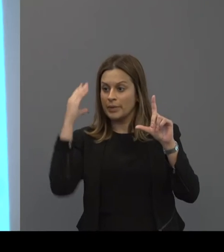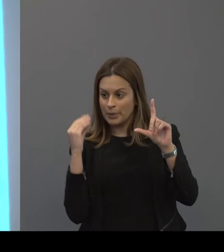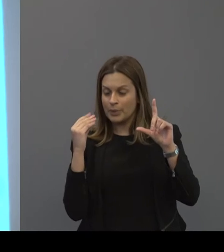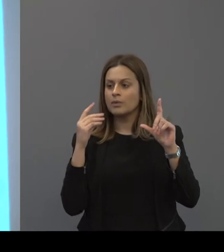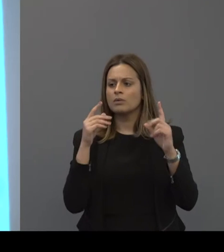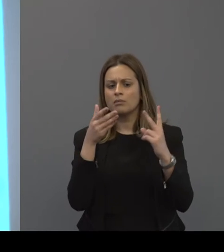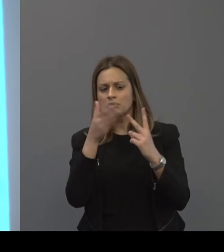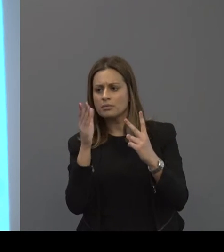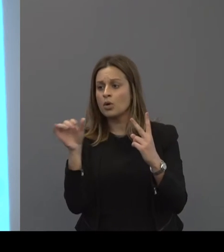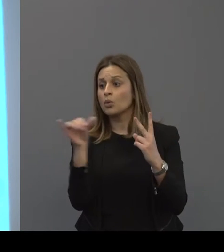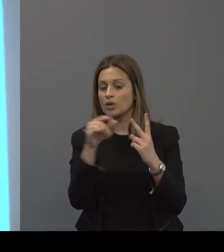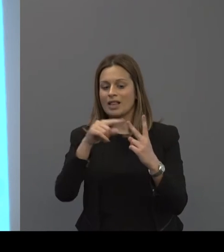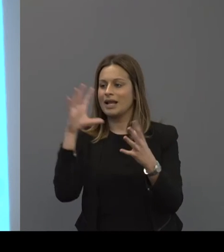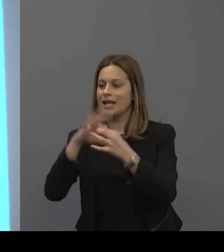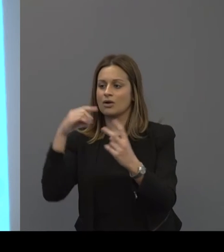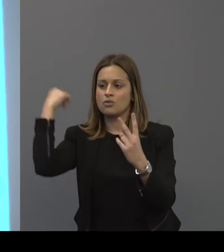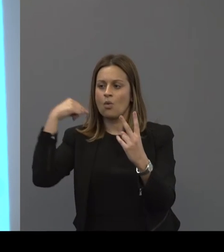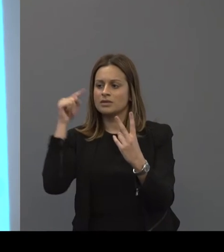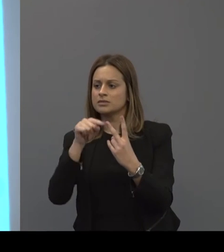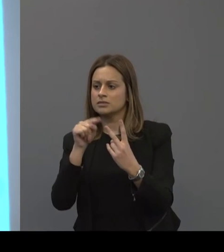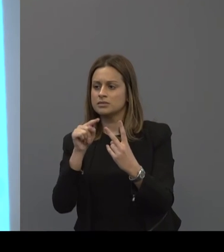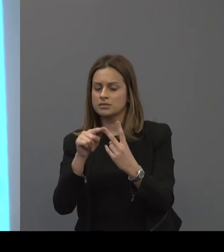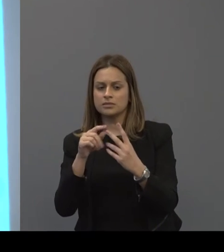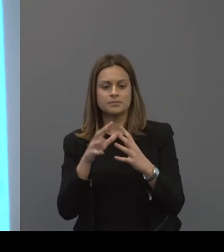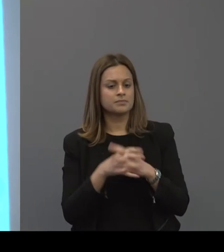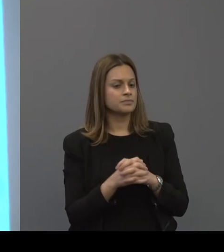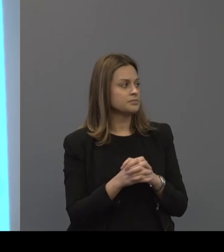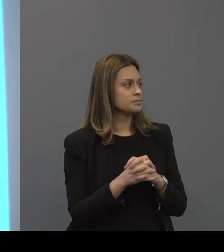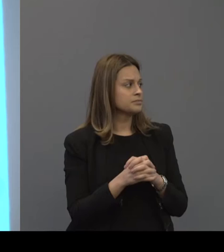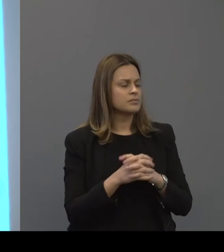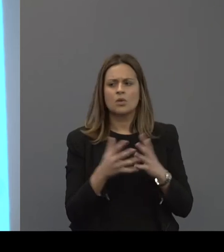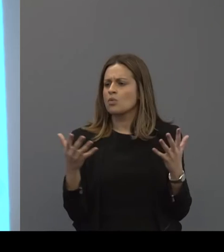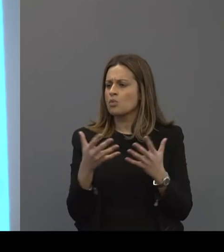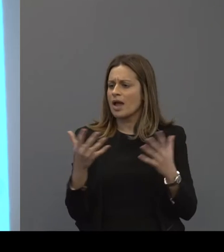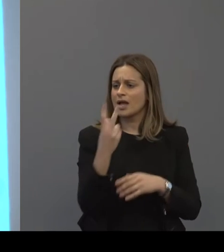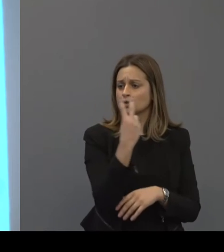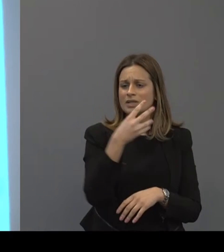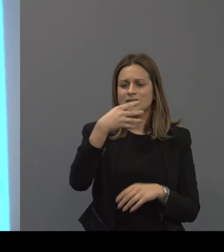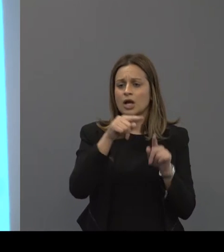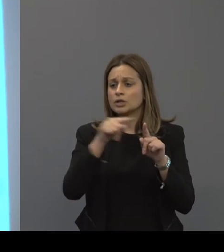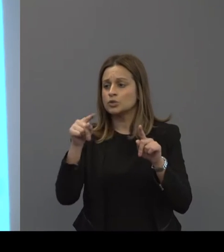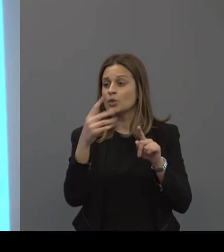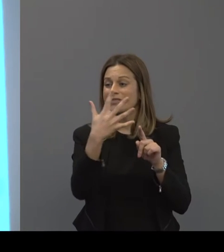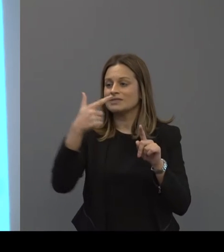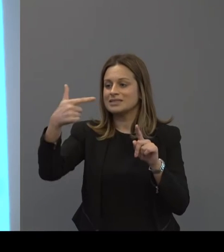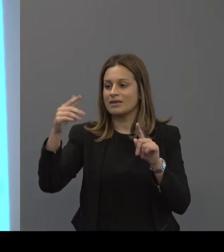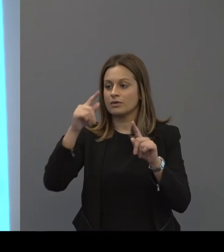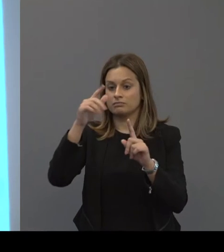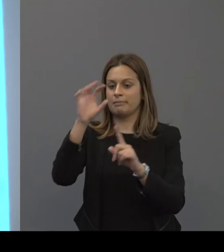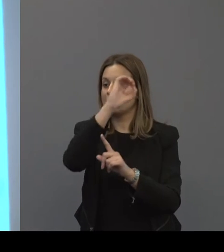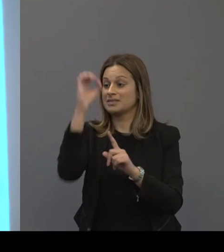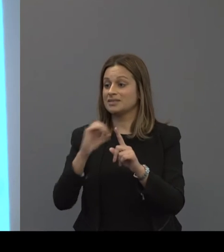may be more indicative of noise and it looks like somewhere between 29 to 57 percent